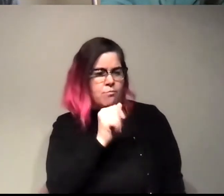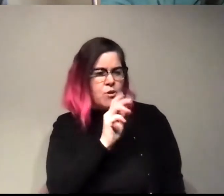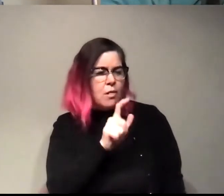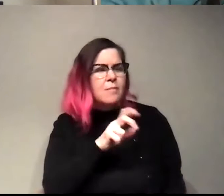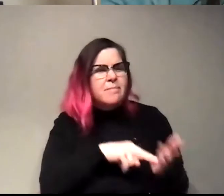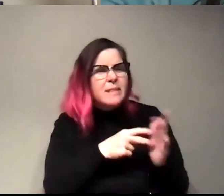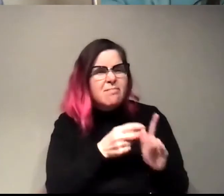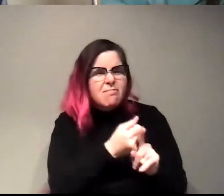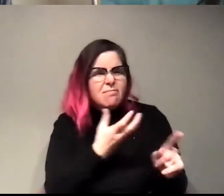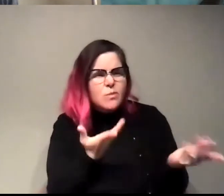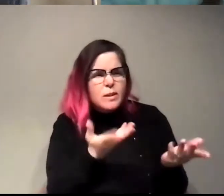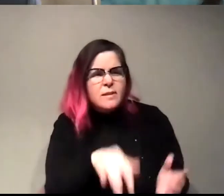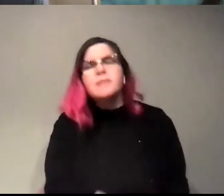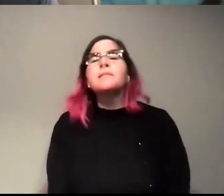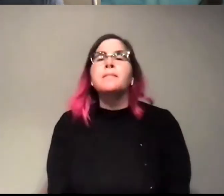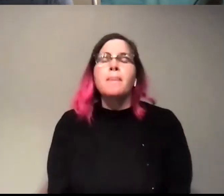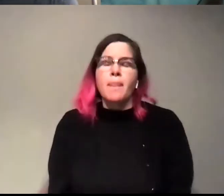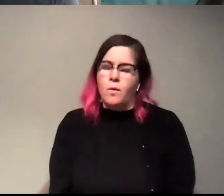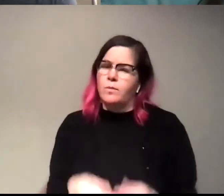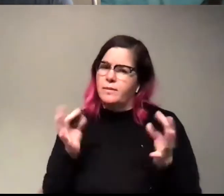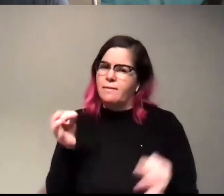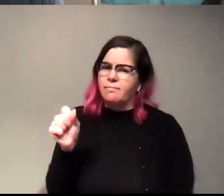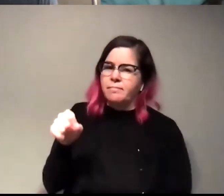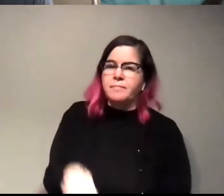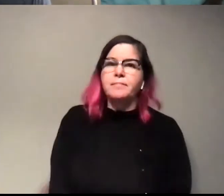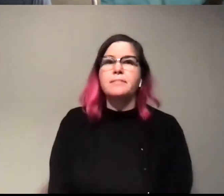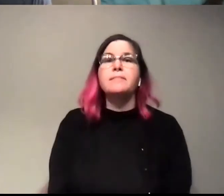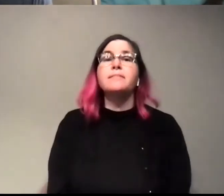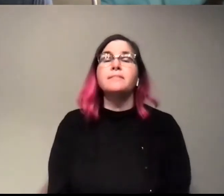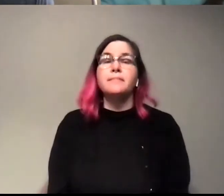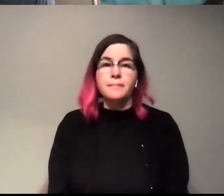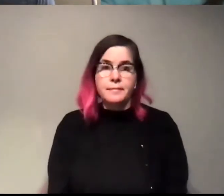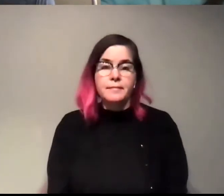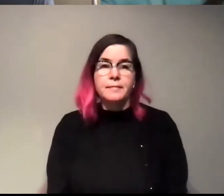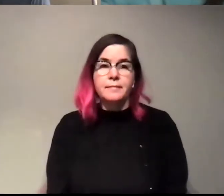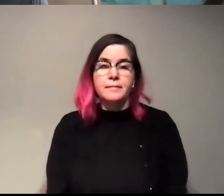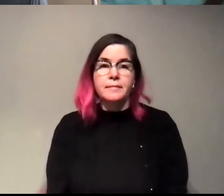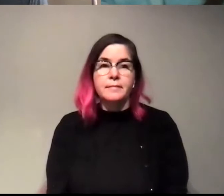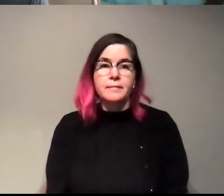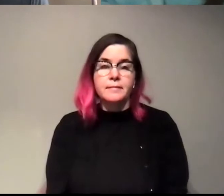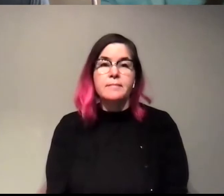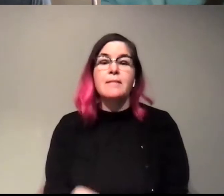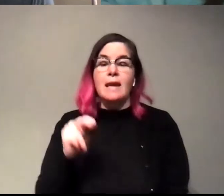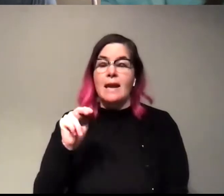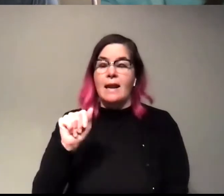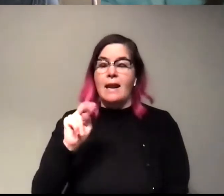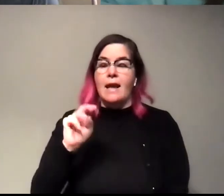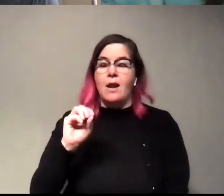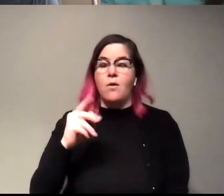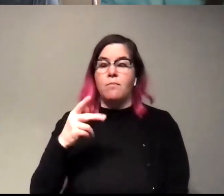Yeah. So, um, yes, absolutely. So a nano, like, so these, uh, a nanoparticle,